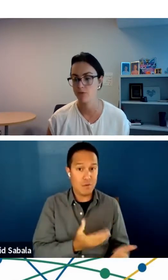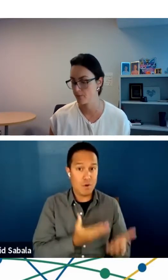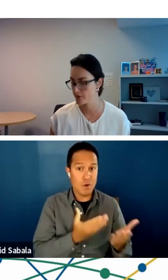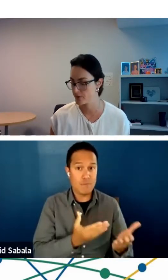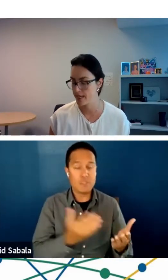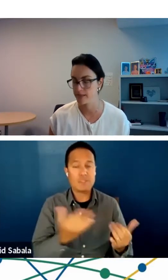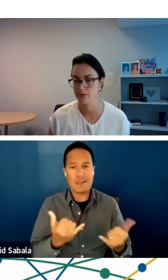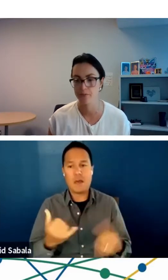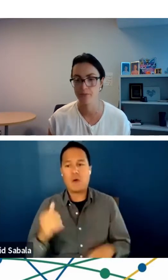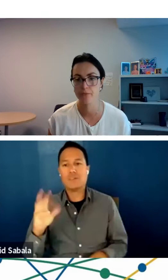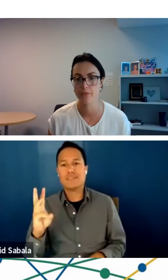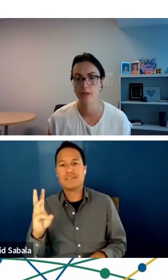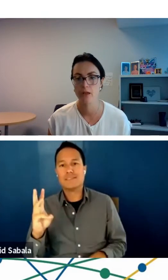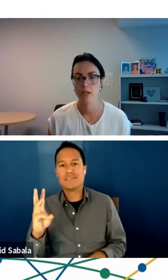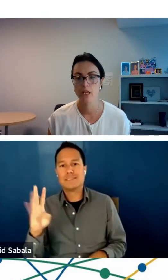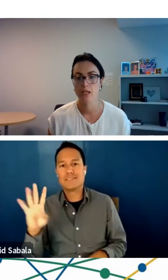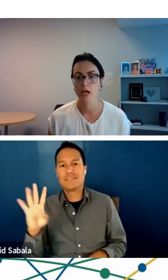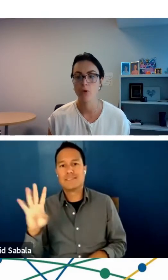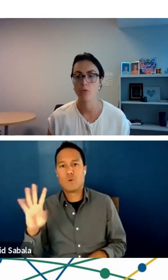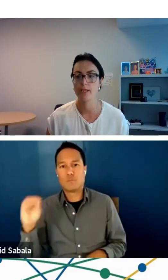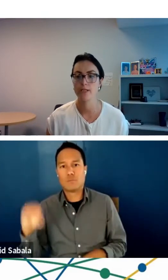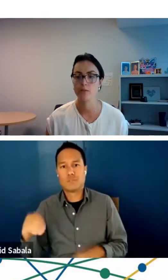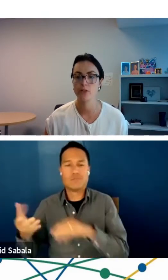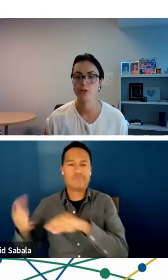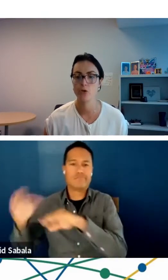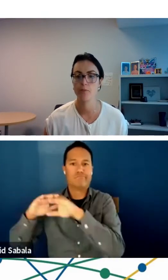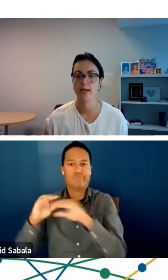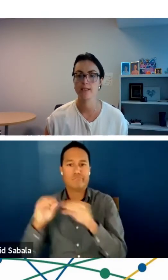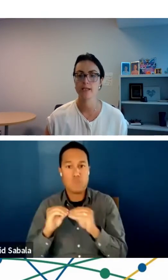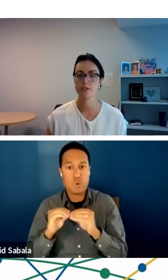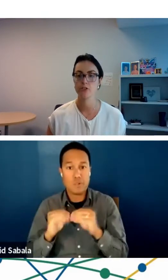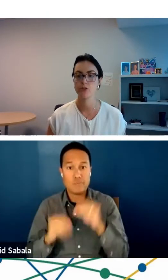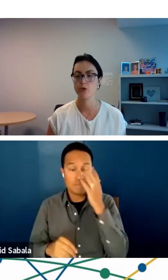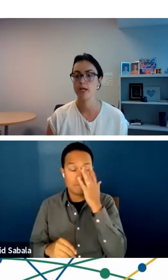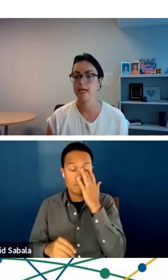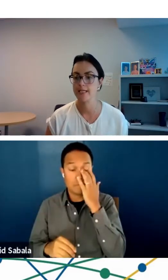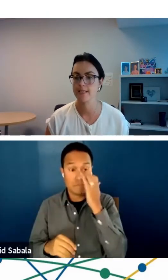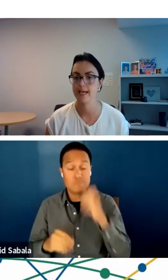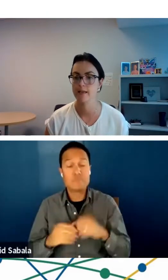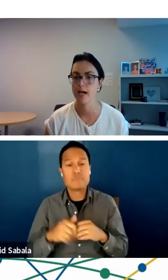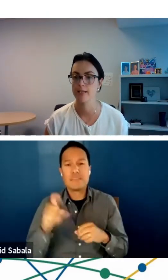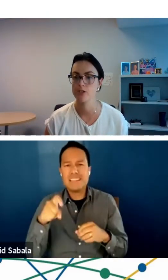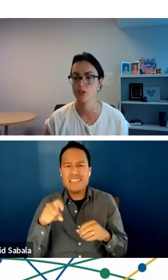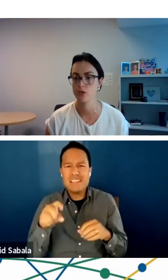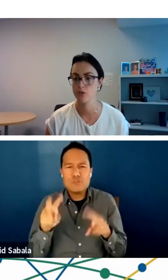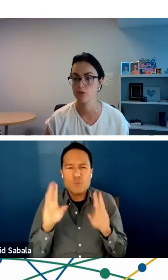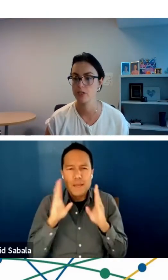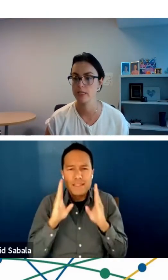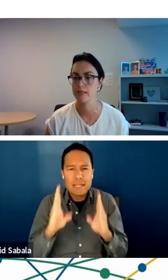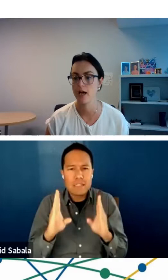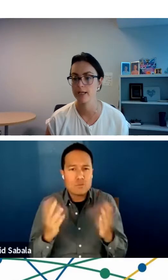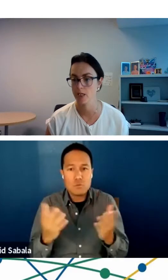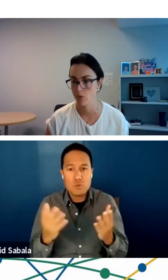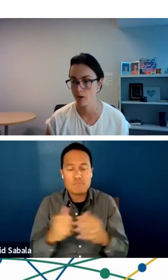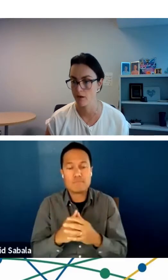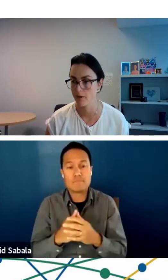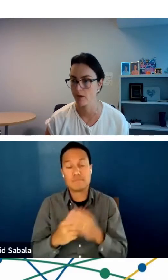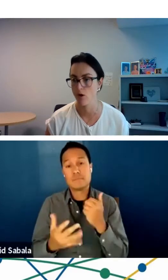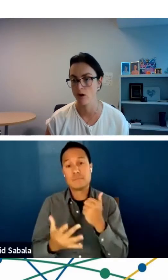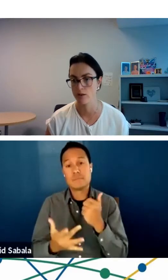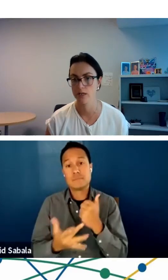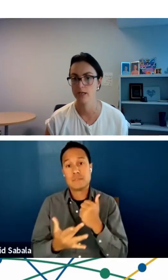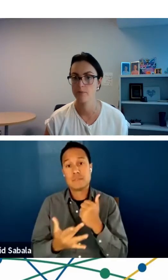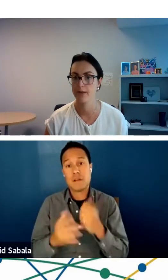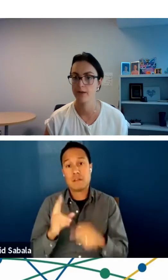64%. Now, what we need to make sure we pay attention to is that technology use is not equal